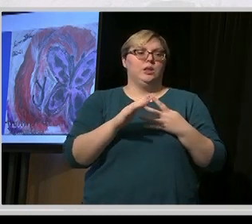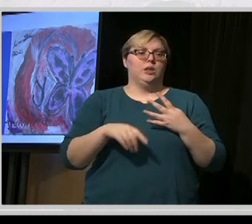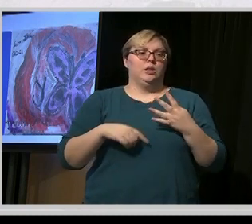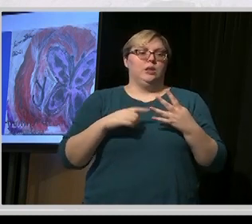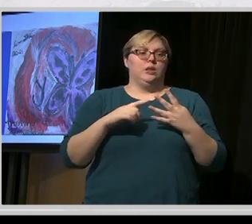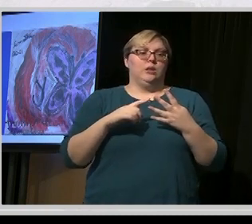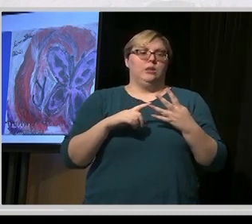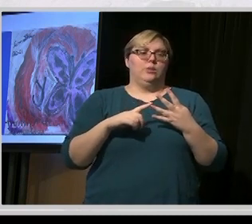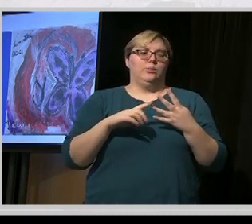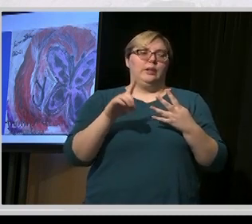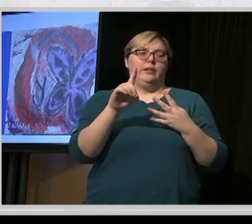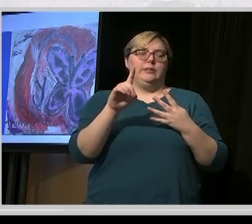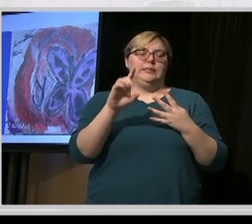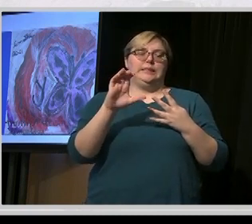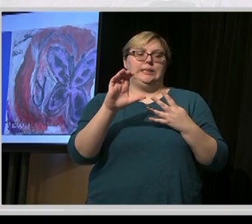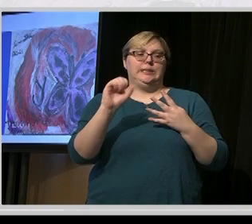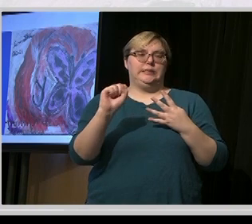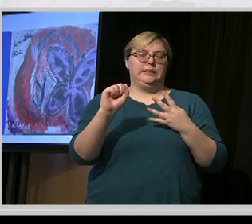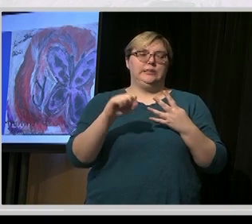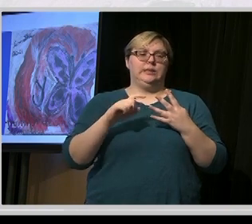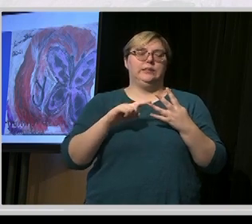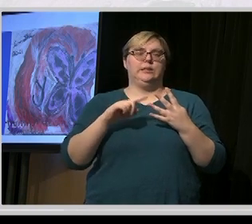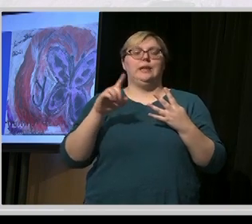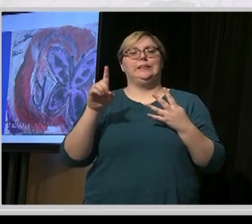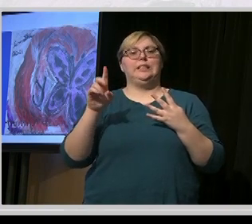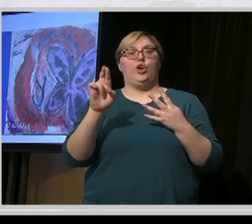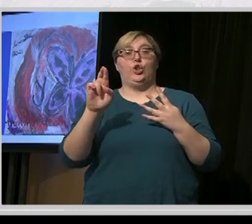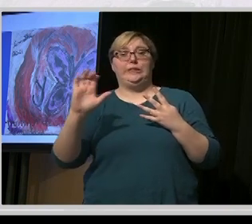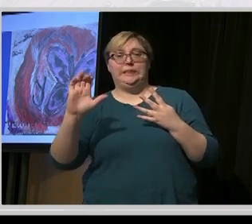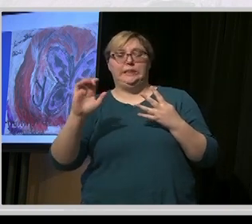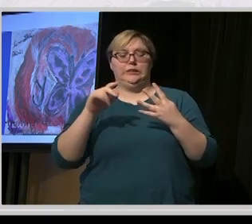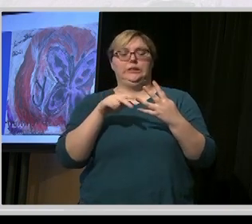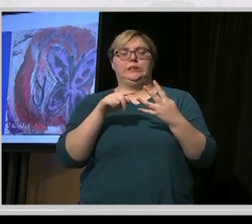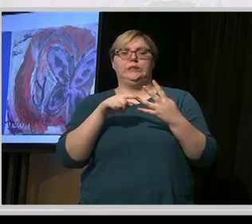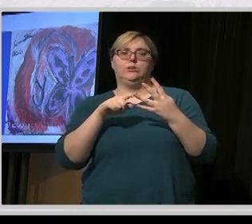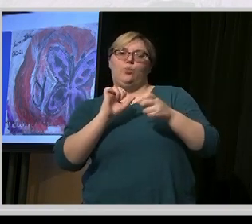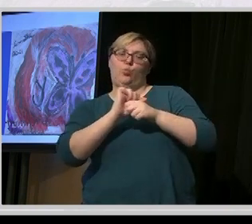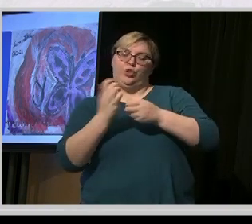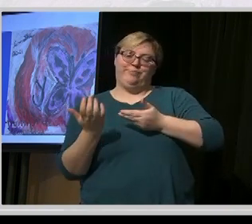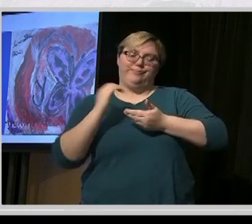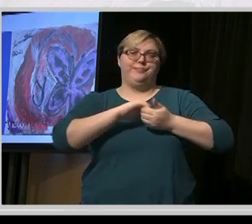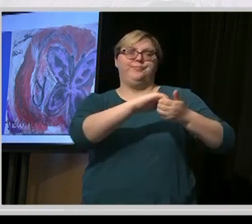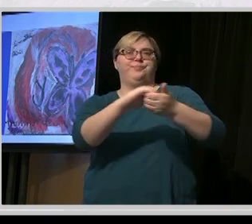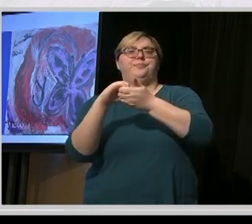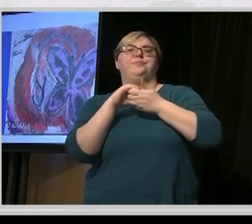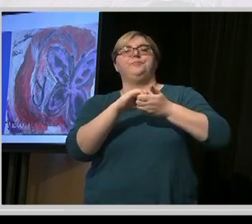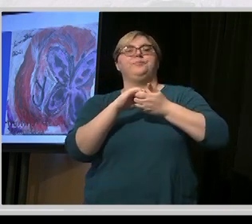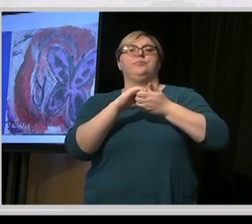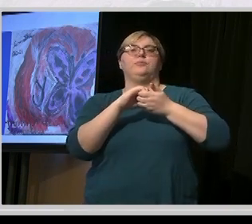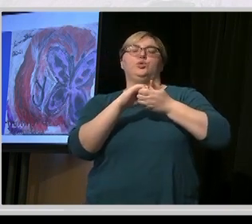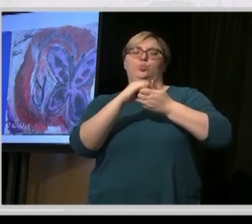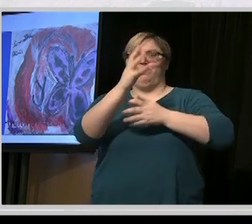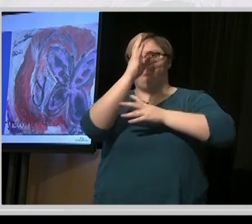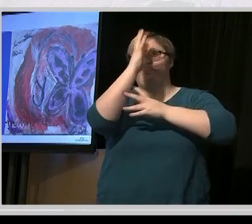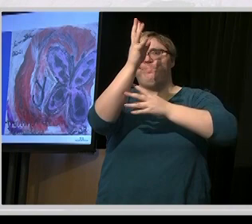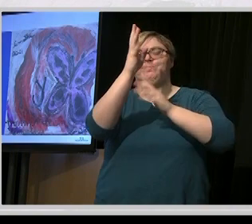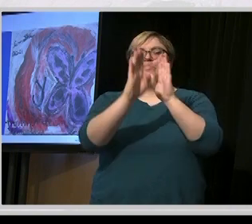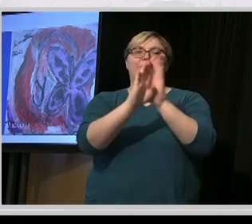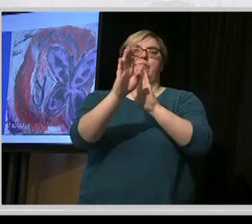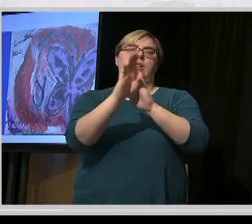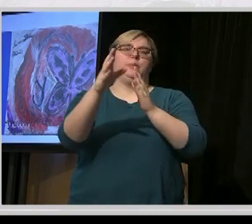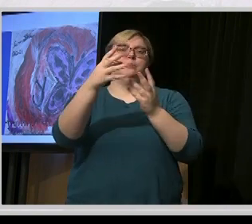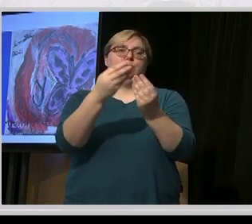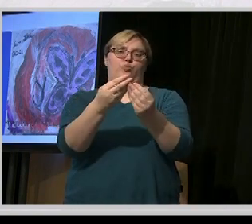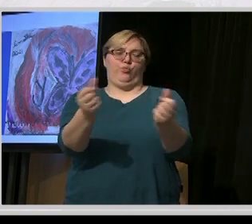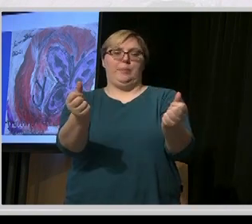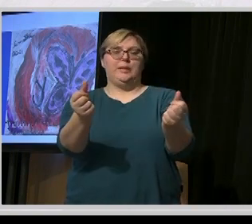Services and the Disability Rights Coalition, who work together to create the remedy. And it will address how people with disabilities access